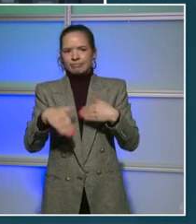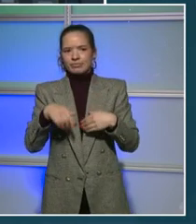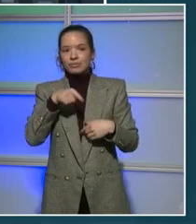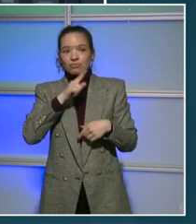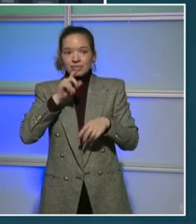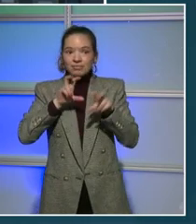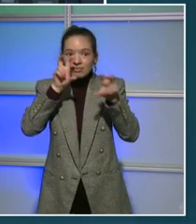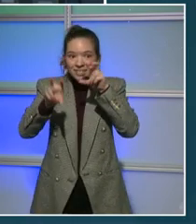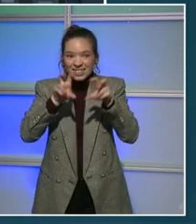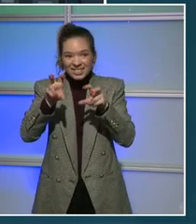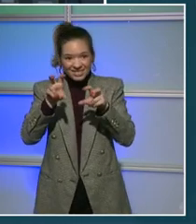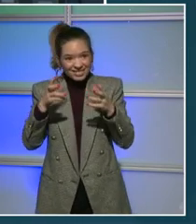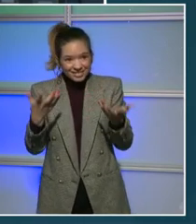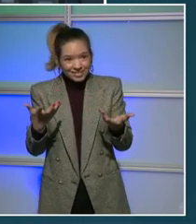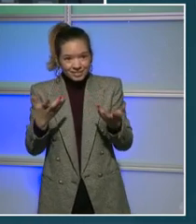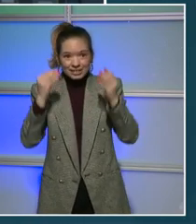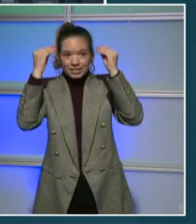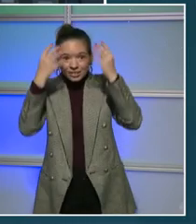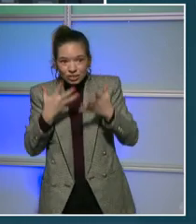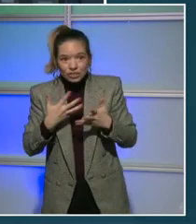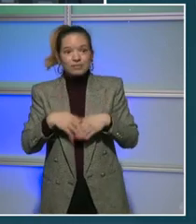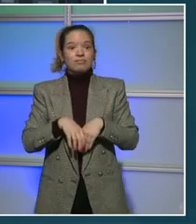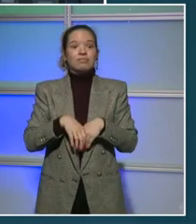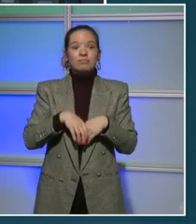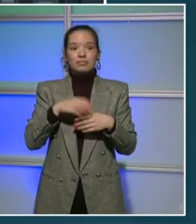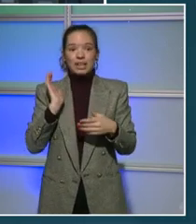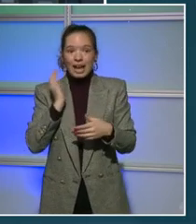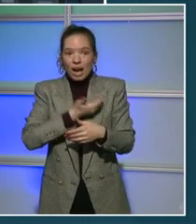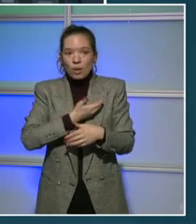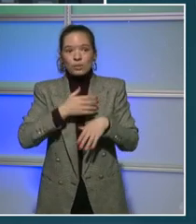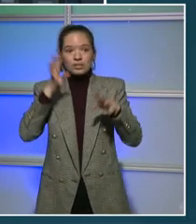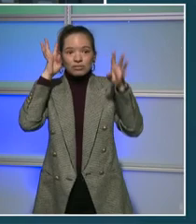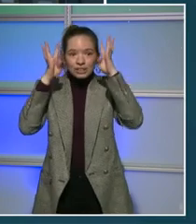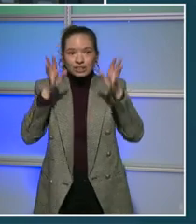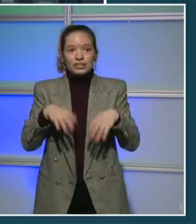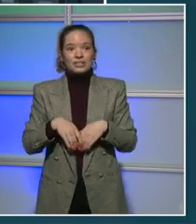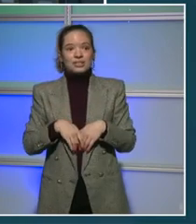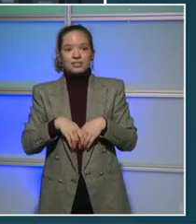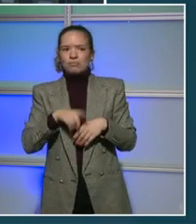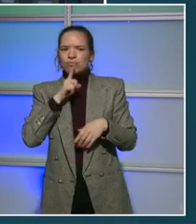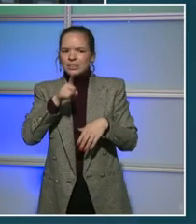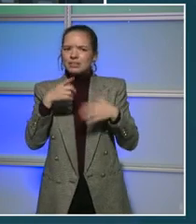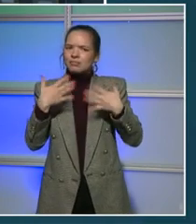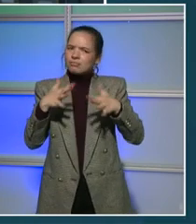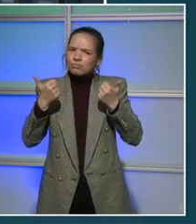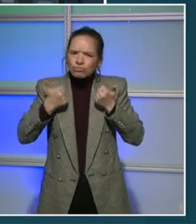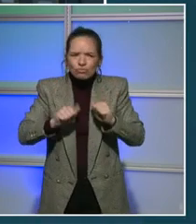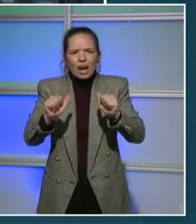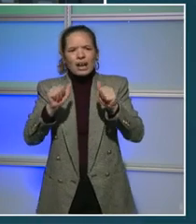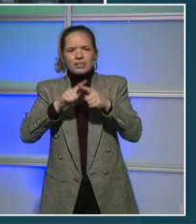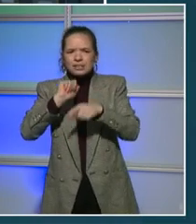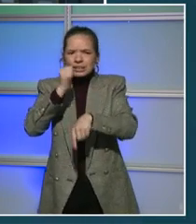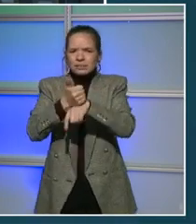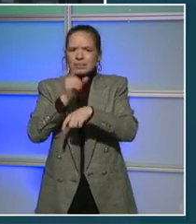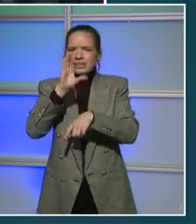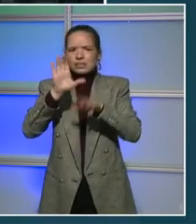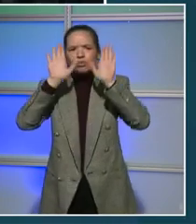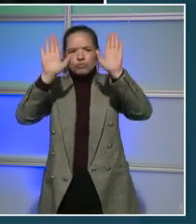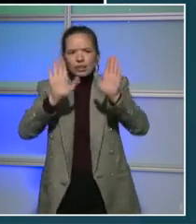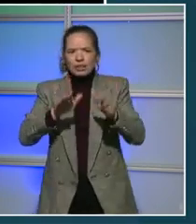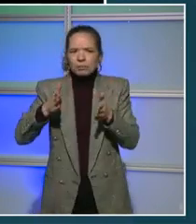building a road to recovery for our city, which starts with our children and our youth.